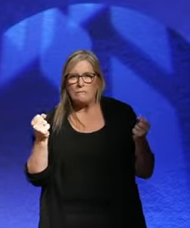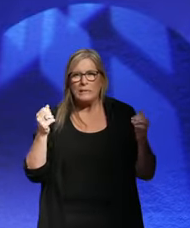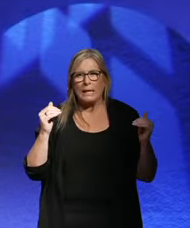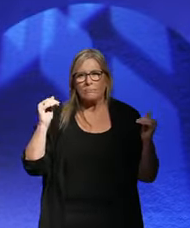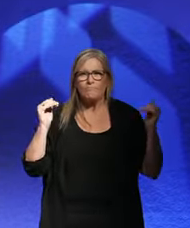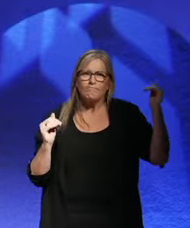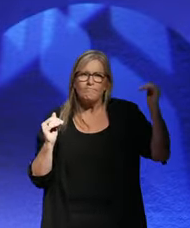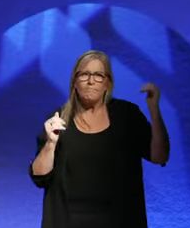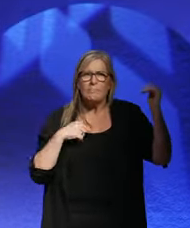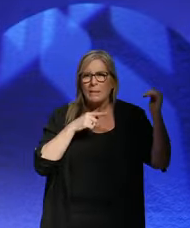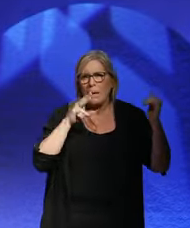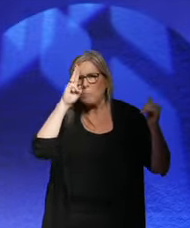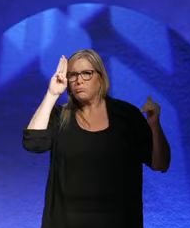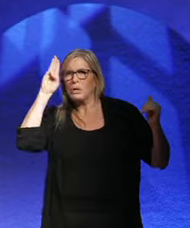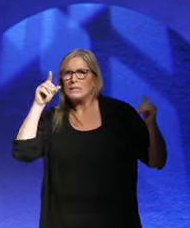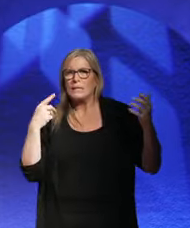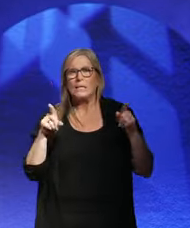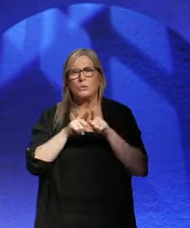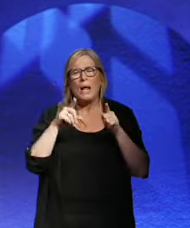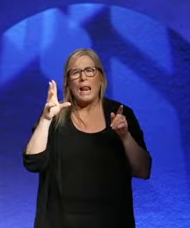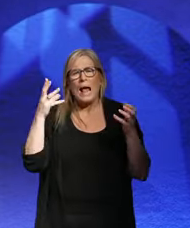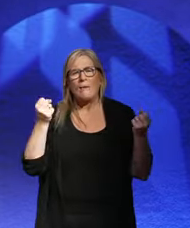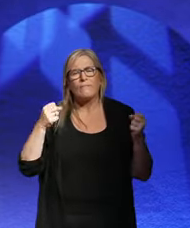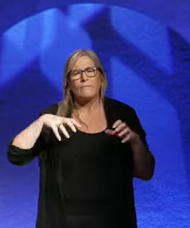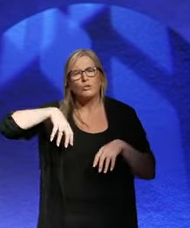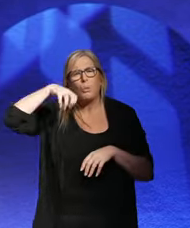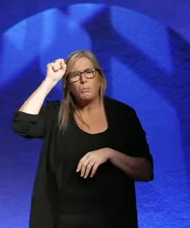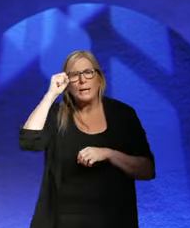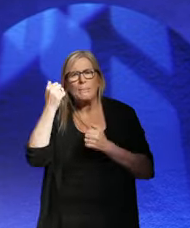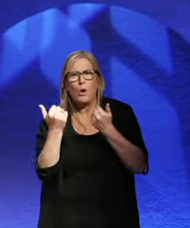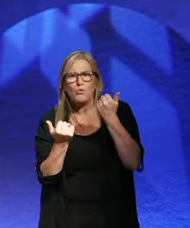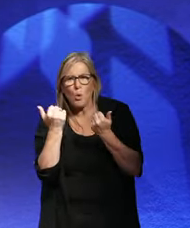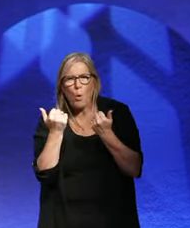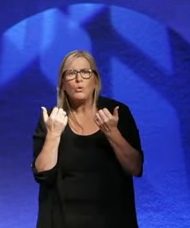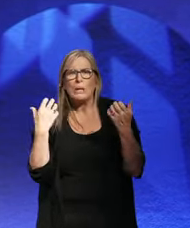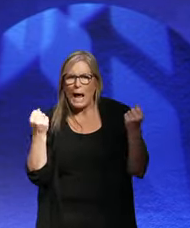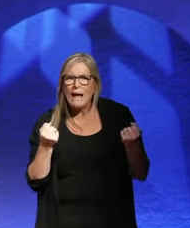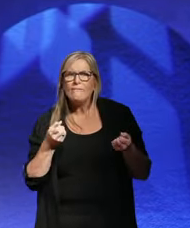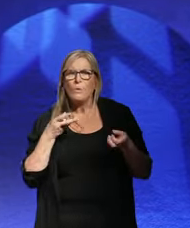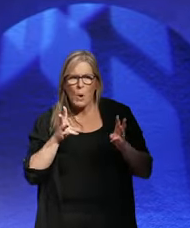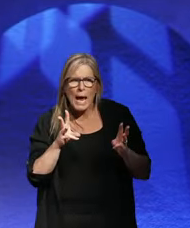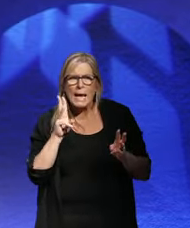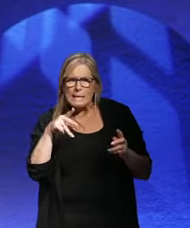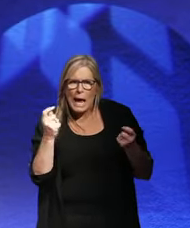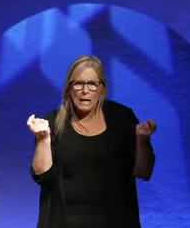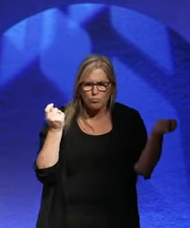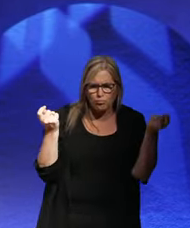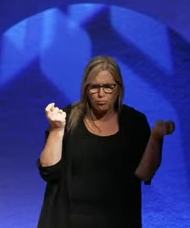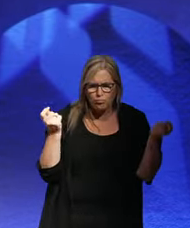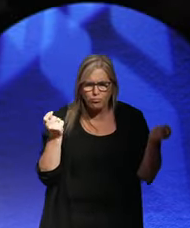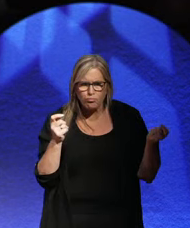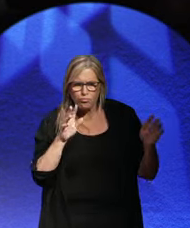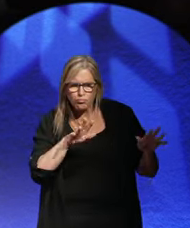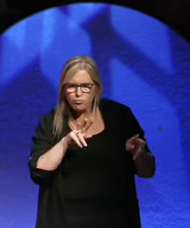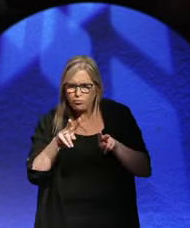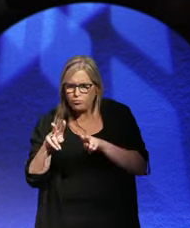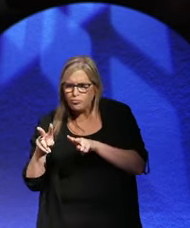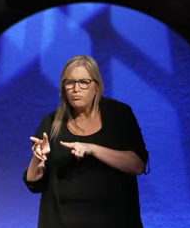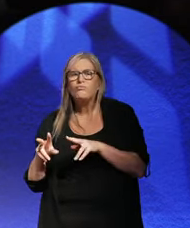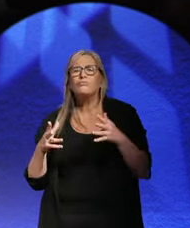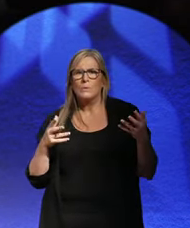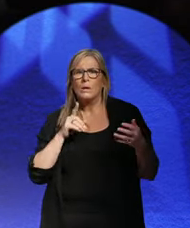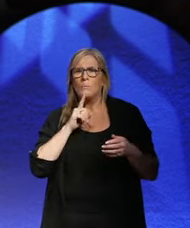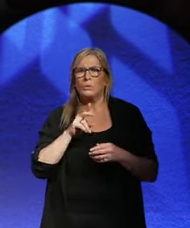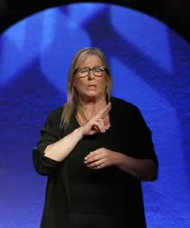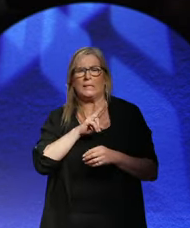Senate, it has the Supreme Court. And they had all them things in Weimar, but they didn't seem to work